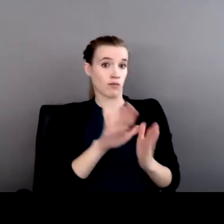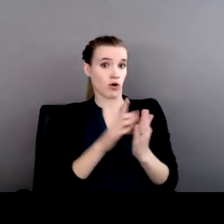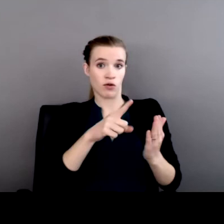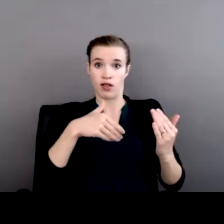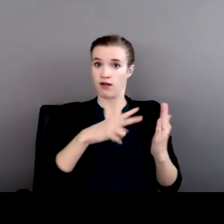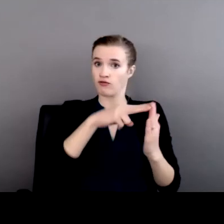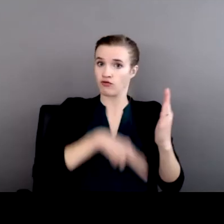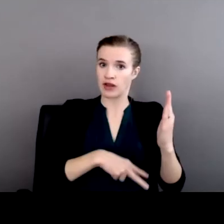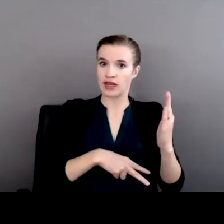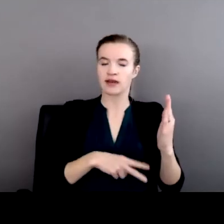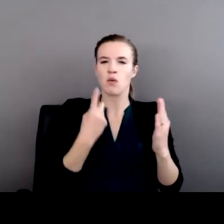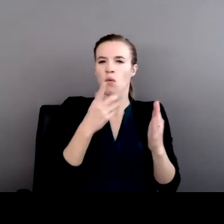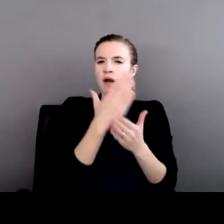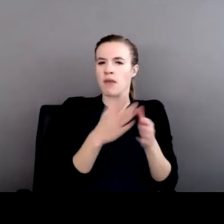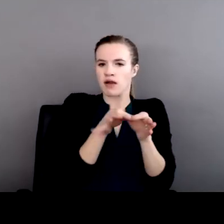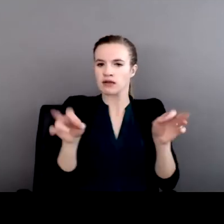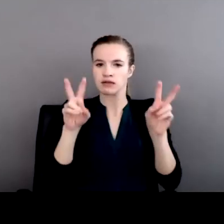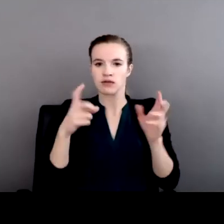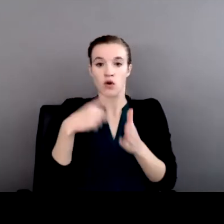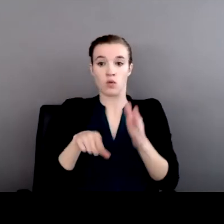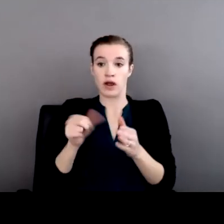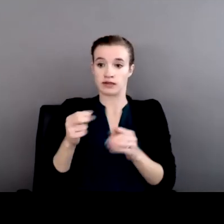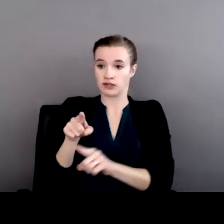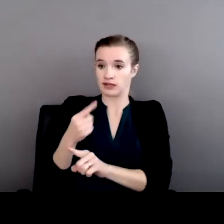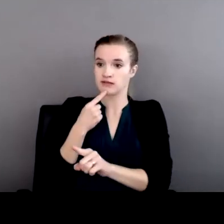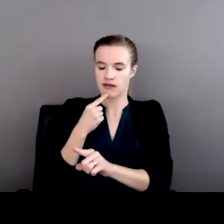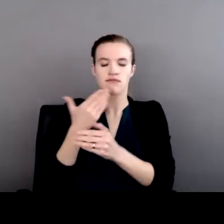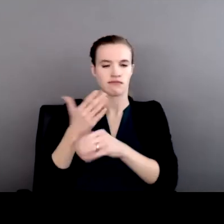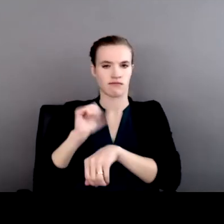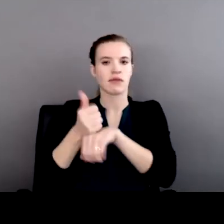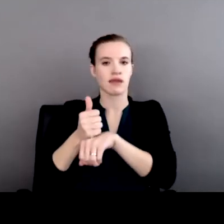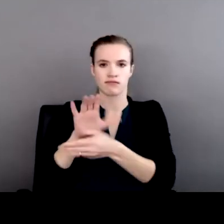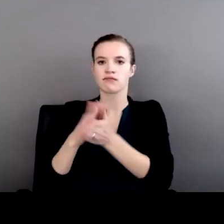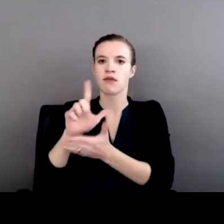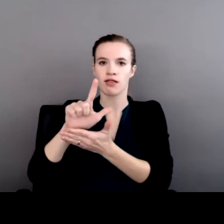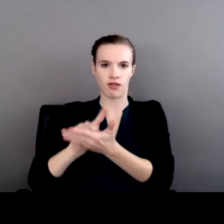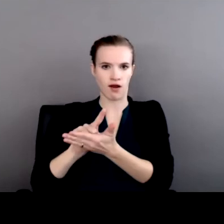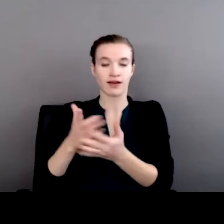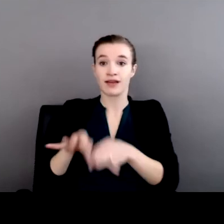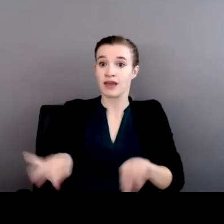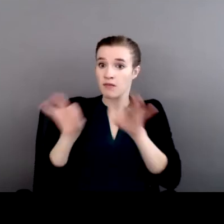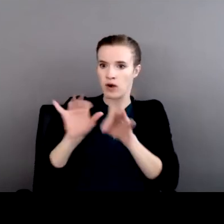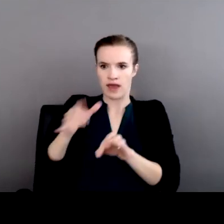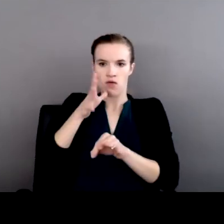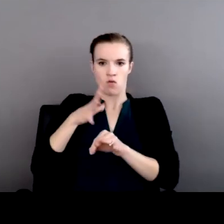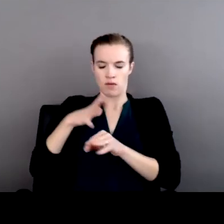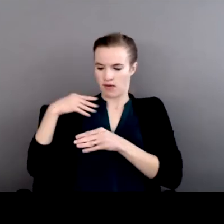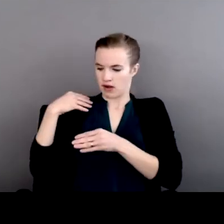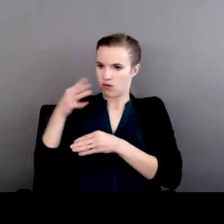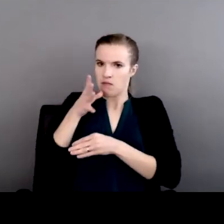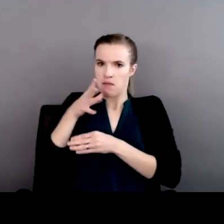Law. And it's my favorite work about indigenous feminism and how important matriarchy is to community building,